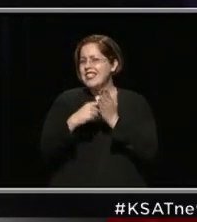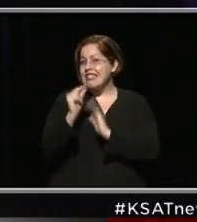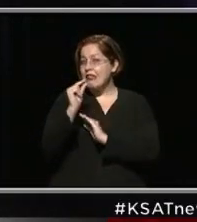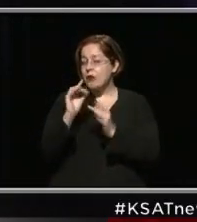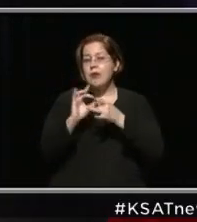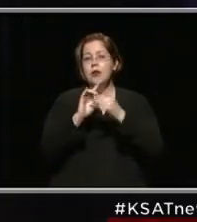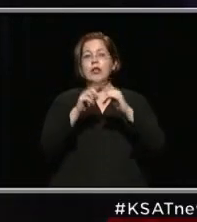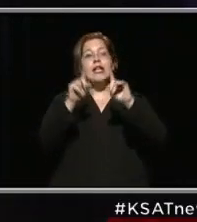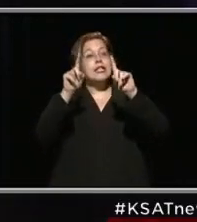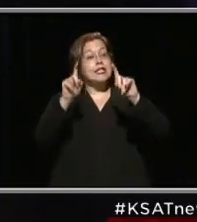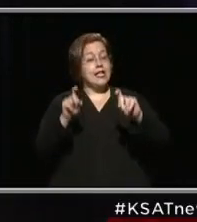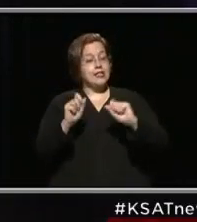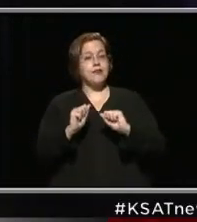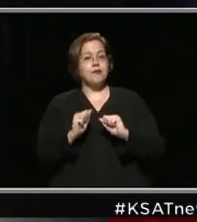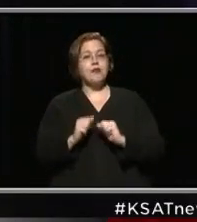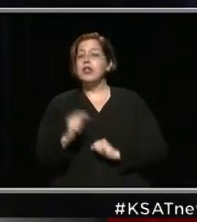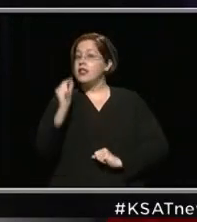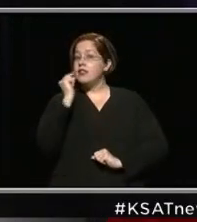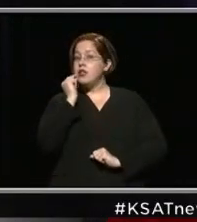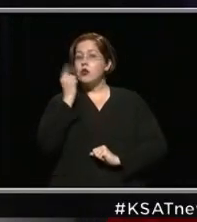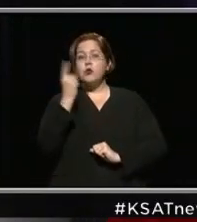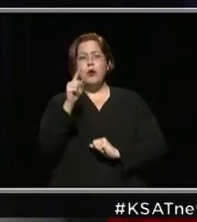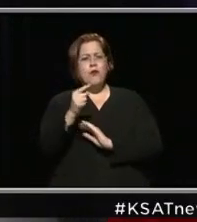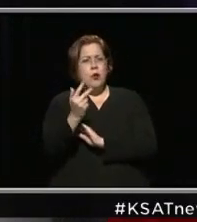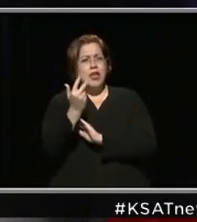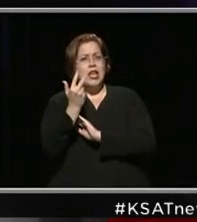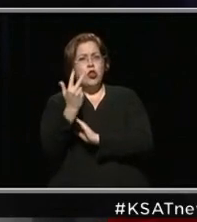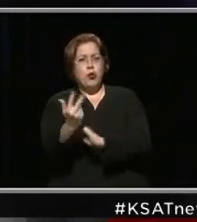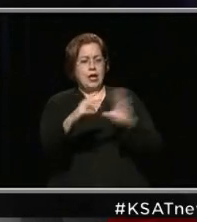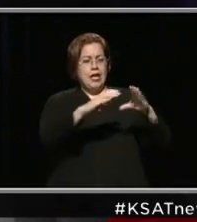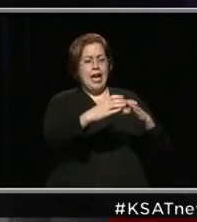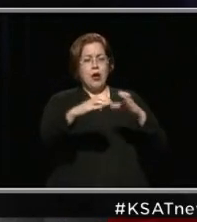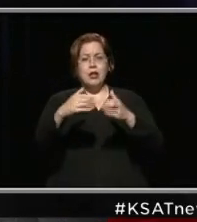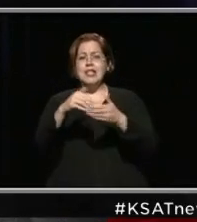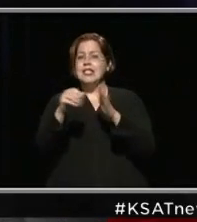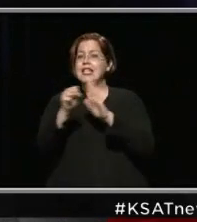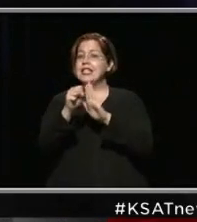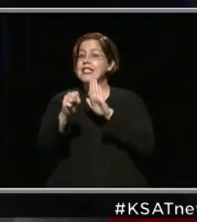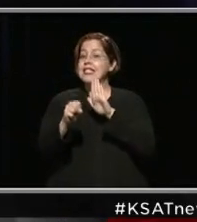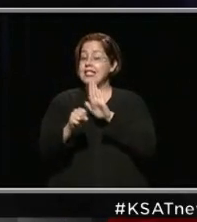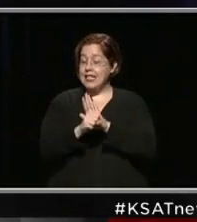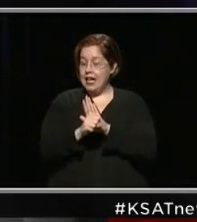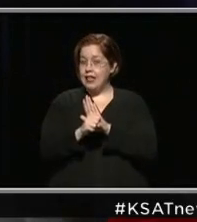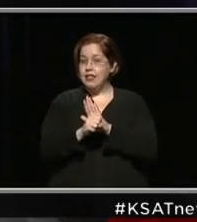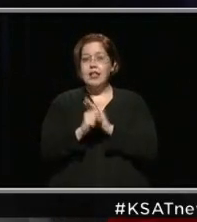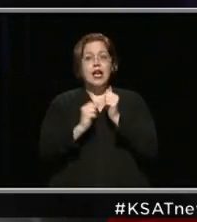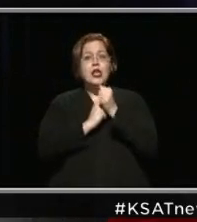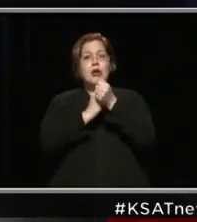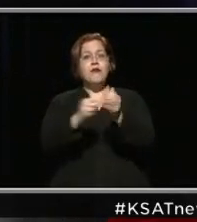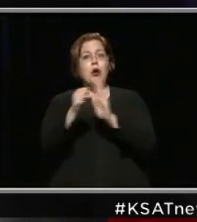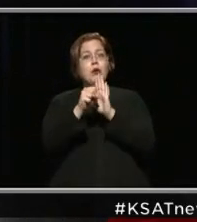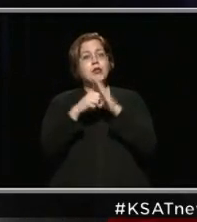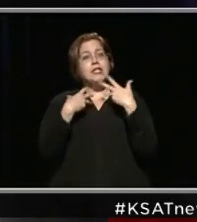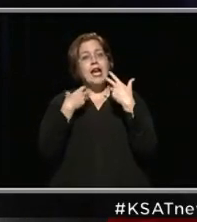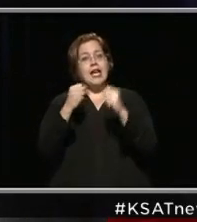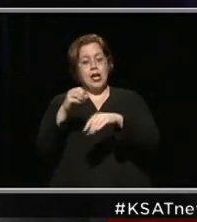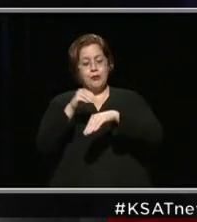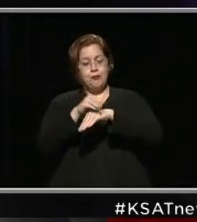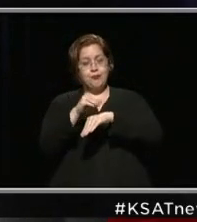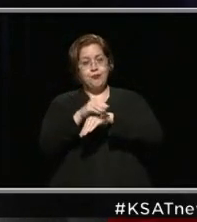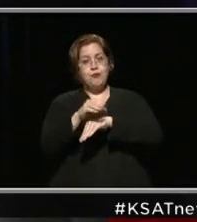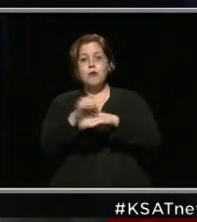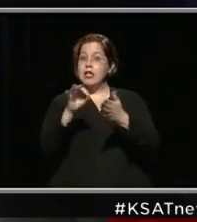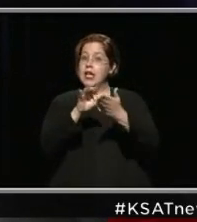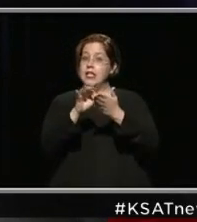testing. San Antonio is one of only three jurisdictions in the state that have followed the state health guidance to